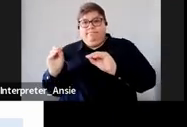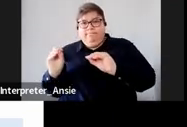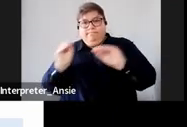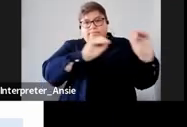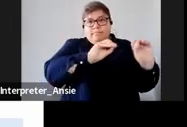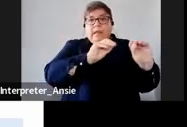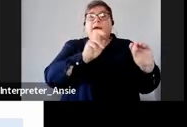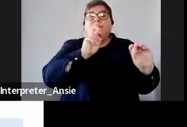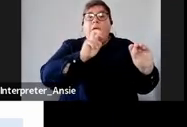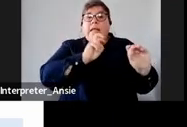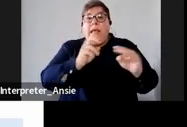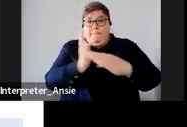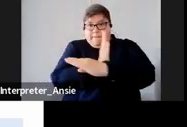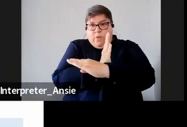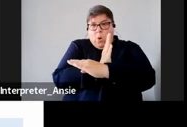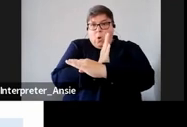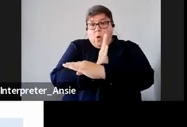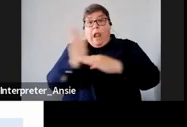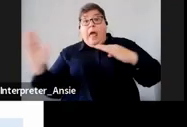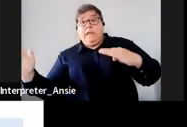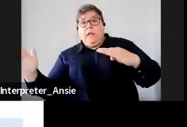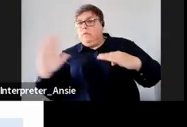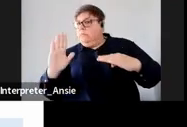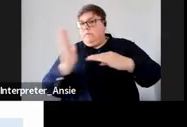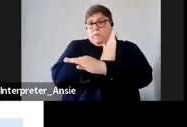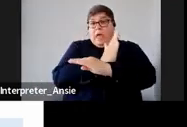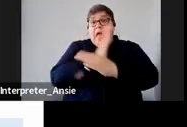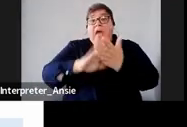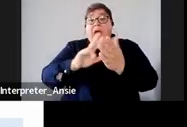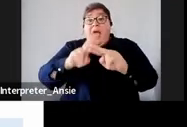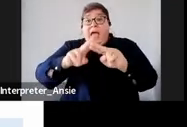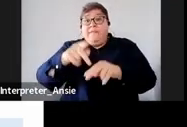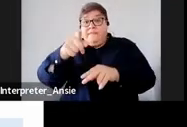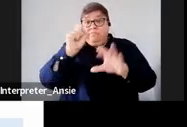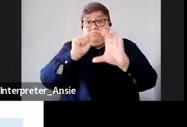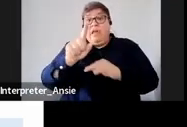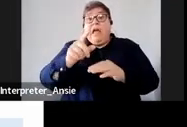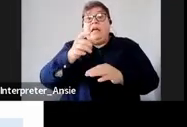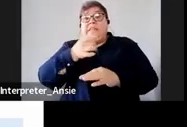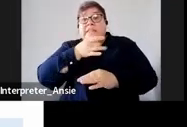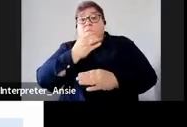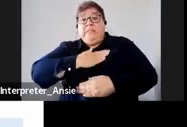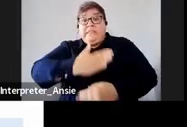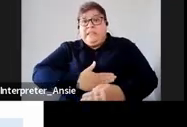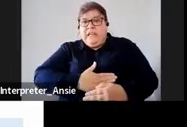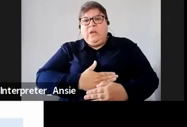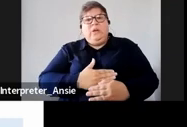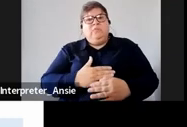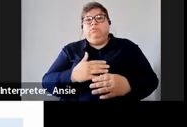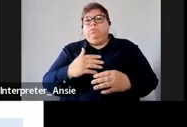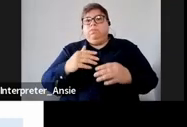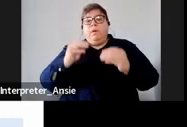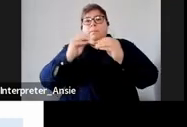because if you submit on a Saturday or Sunday at the end of that specific month then starts impose